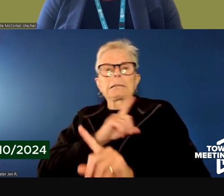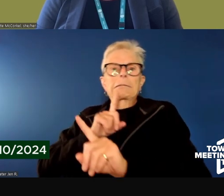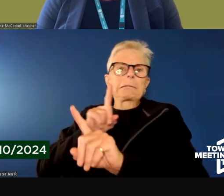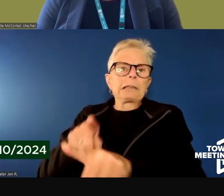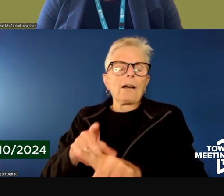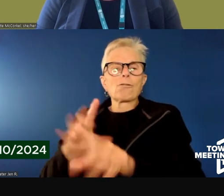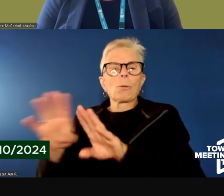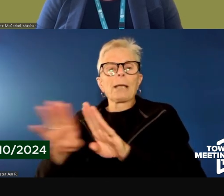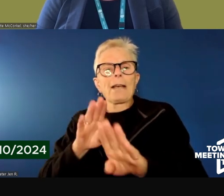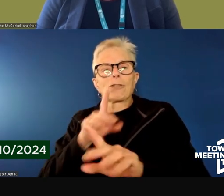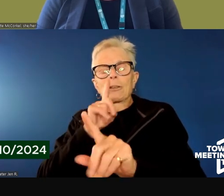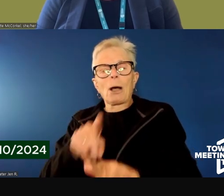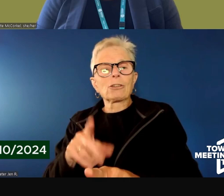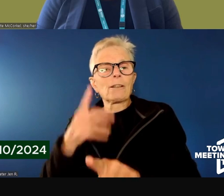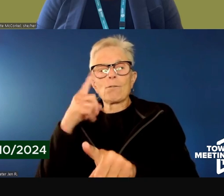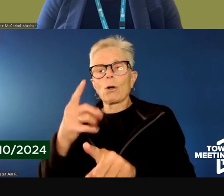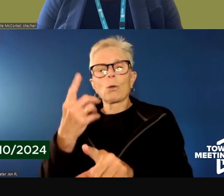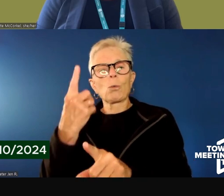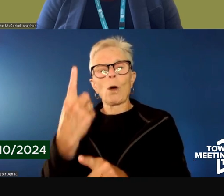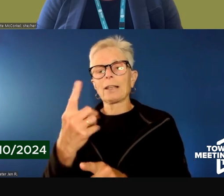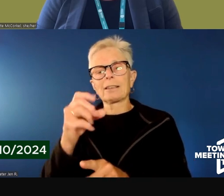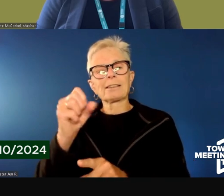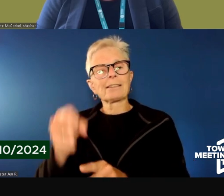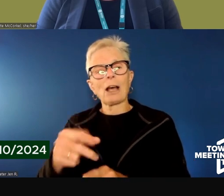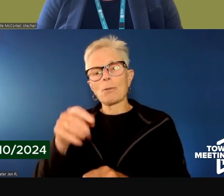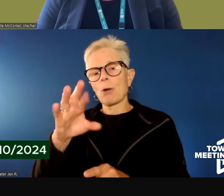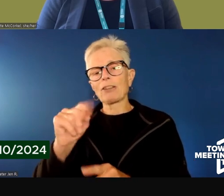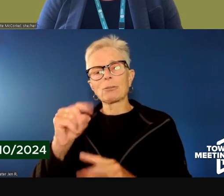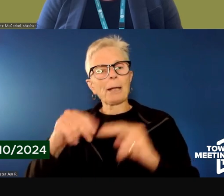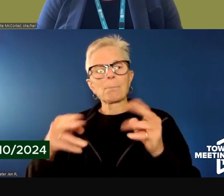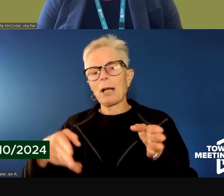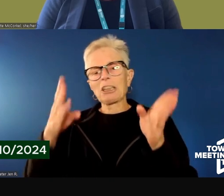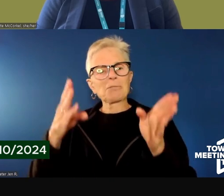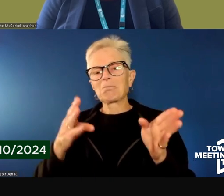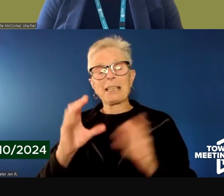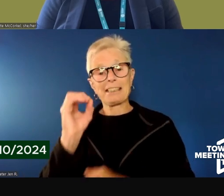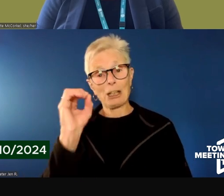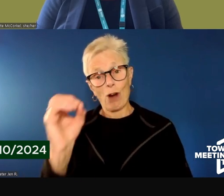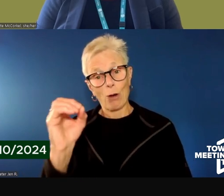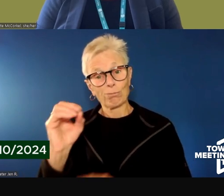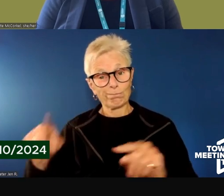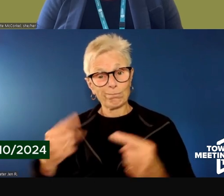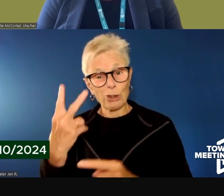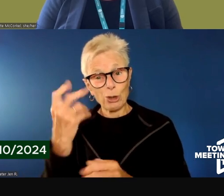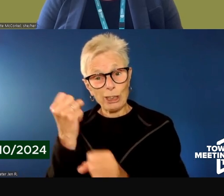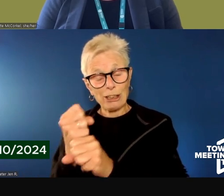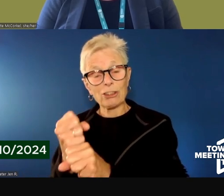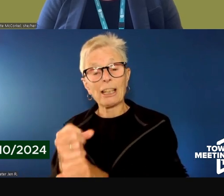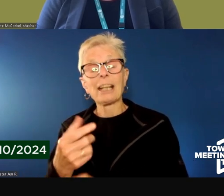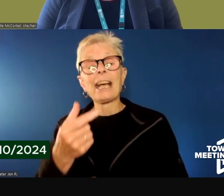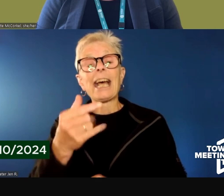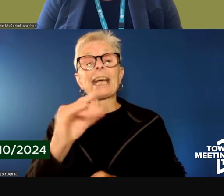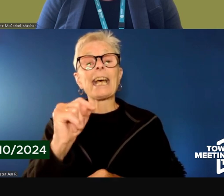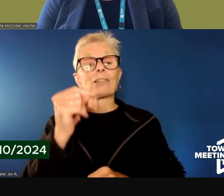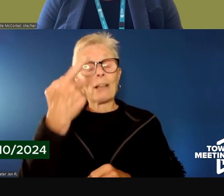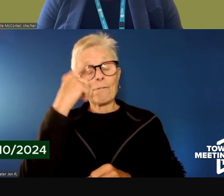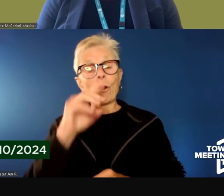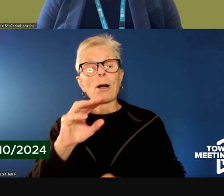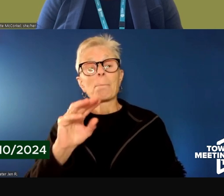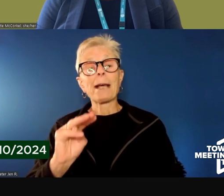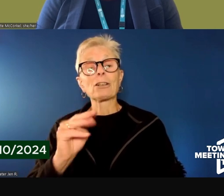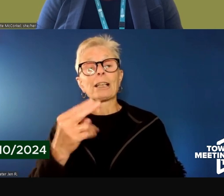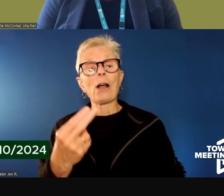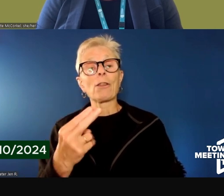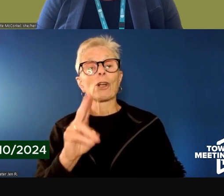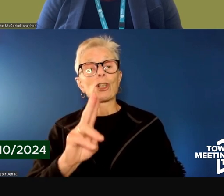the One South Prospect Street campus. The guests of the mental health urgent care probably are